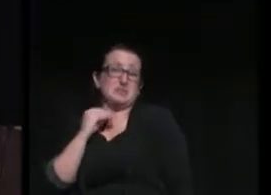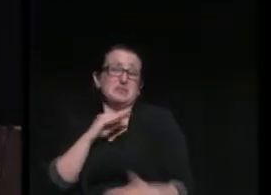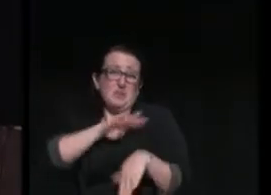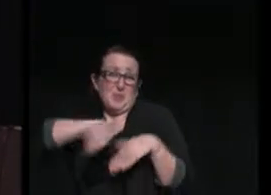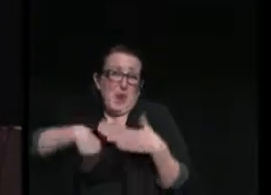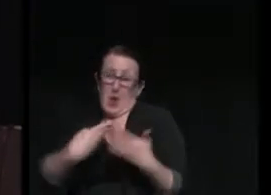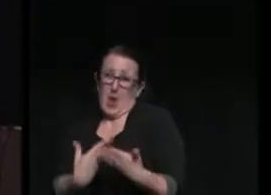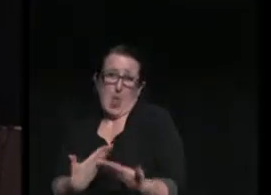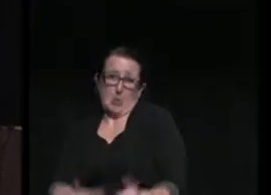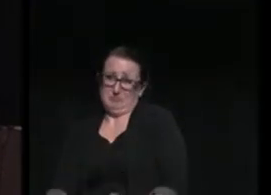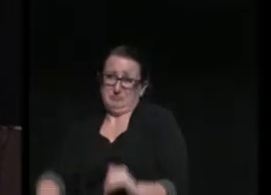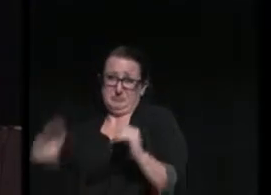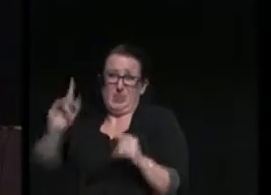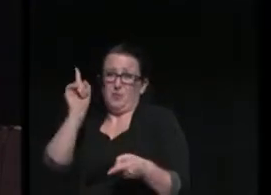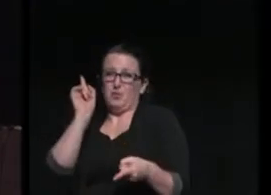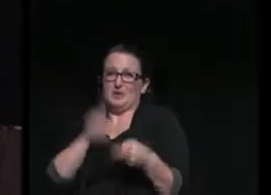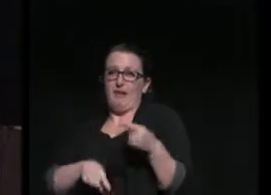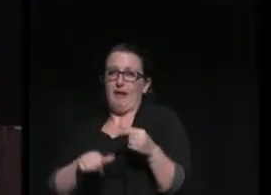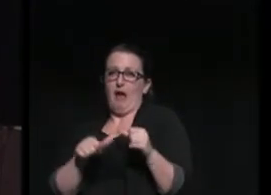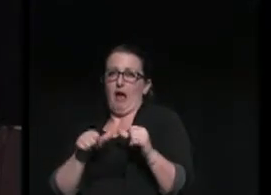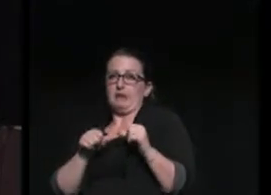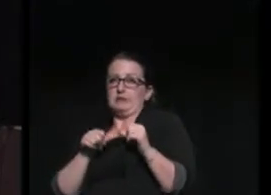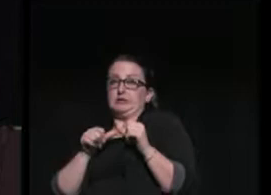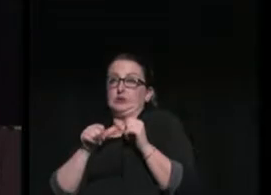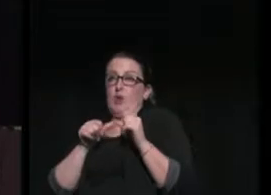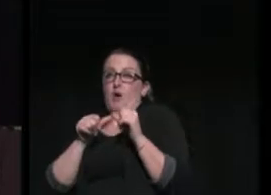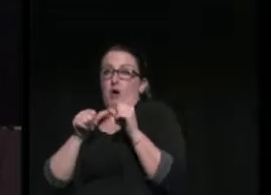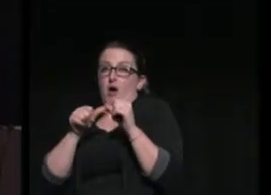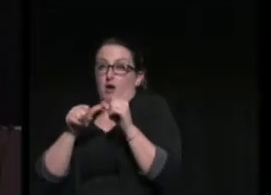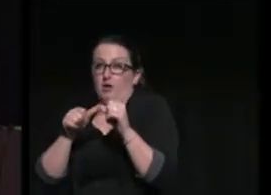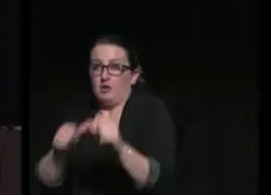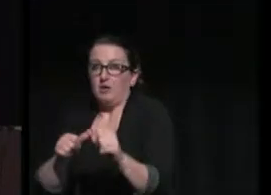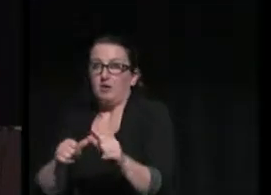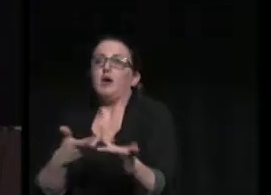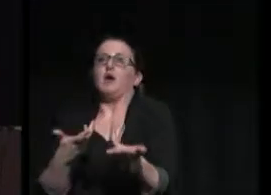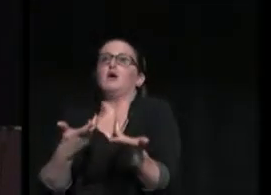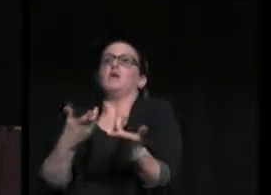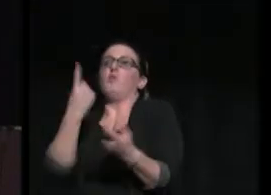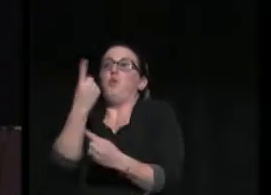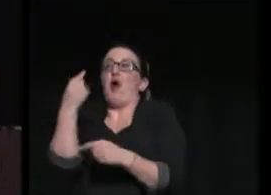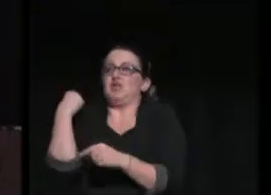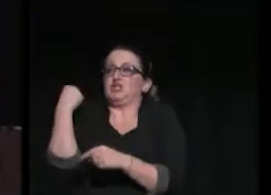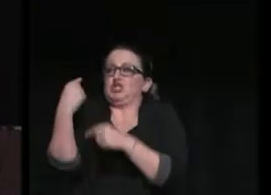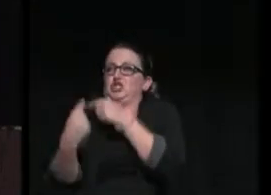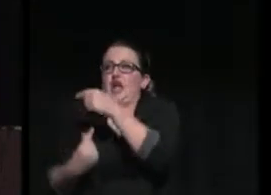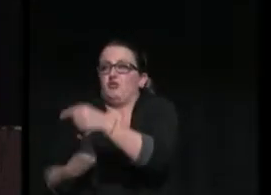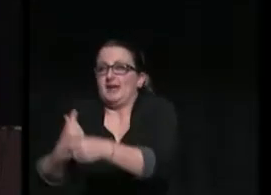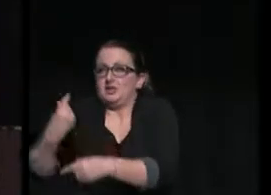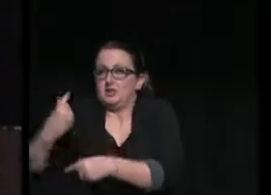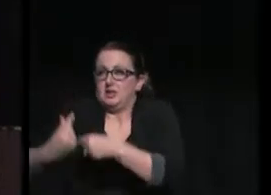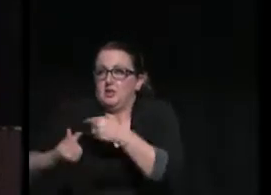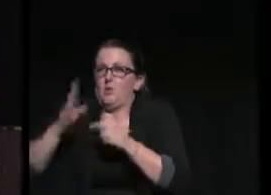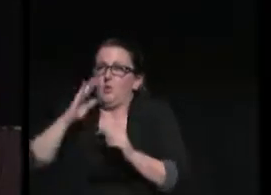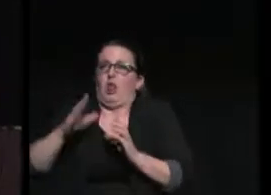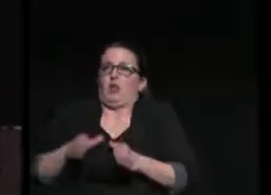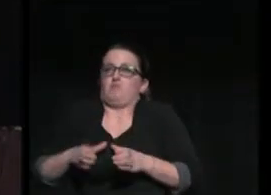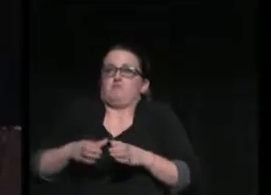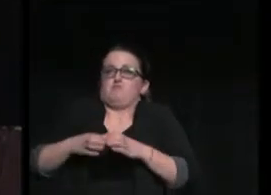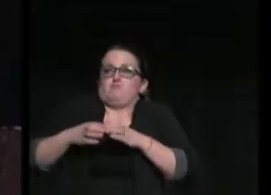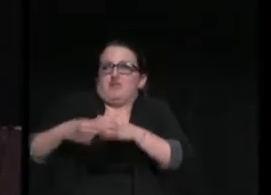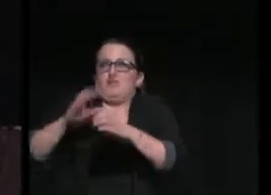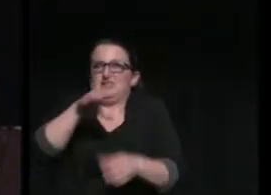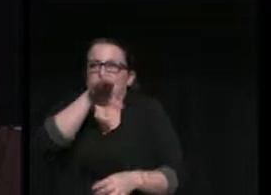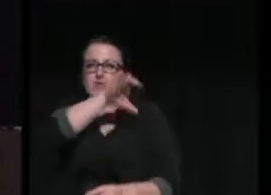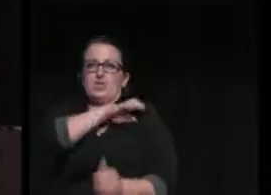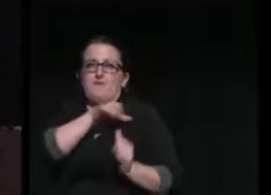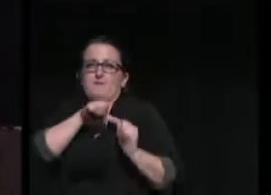We cannot move forward without some upheavals. One generation moves the ball of citizenship forward, there's a scrum,